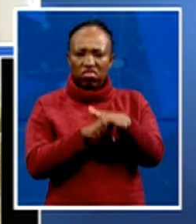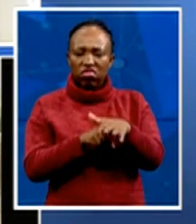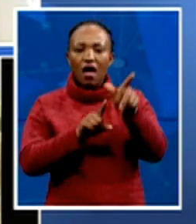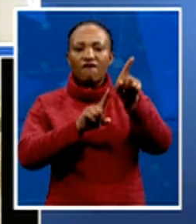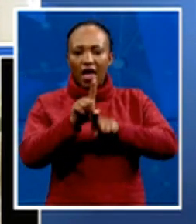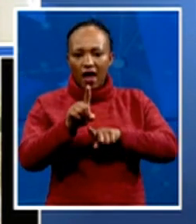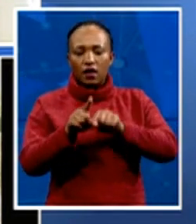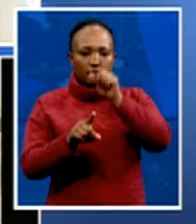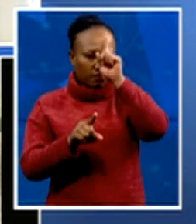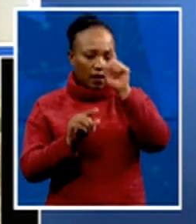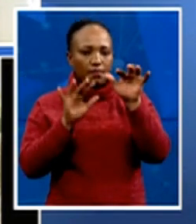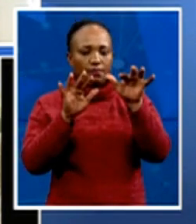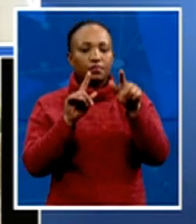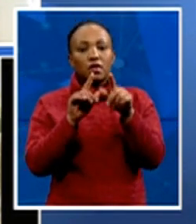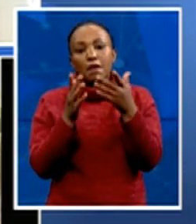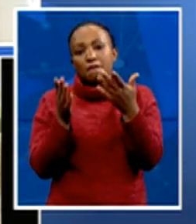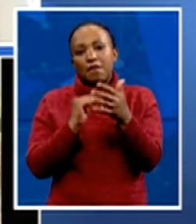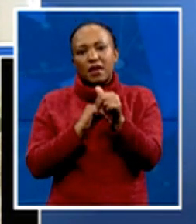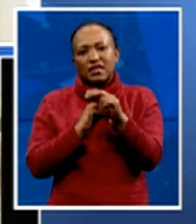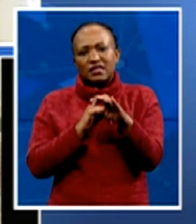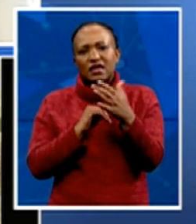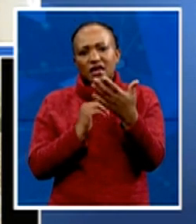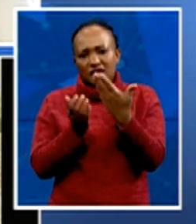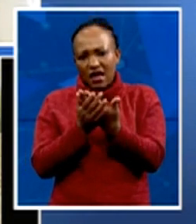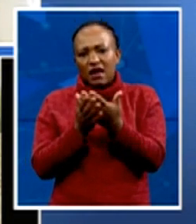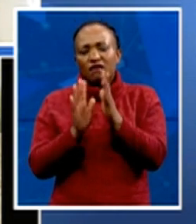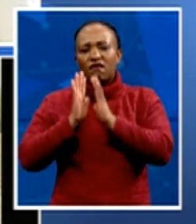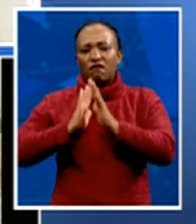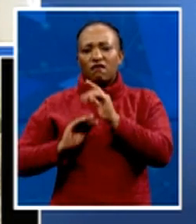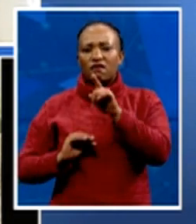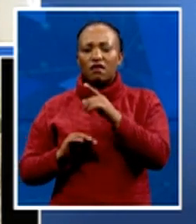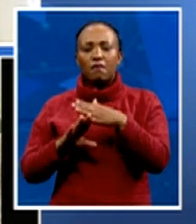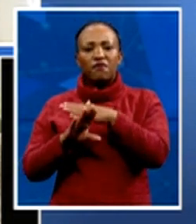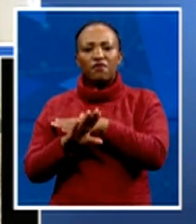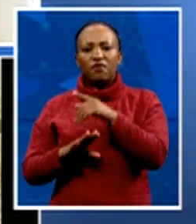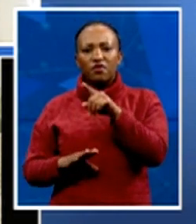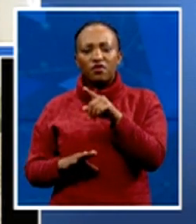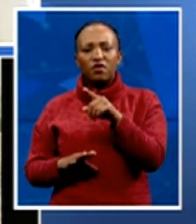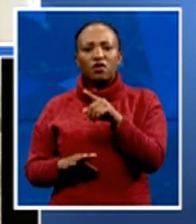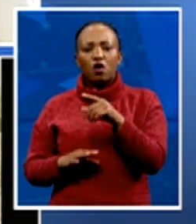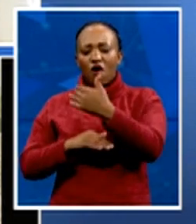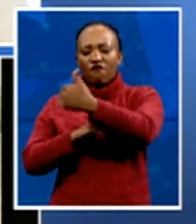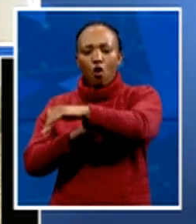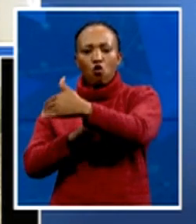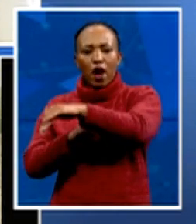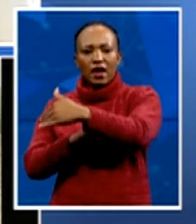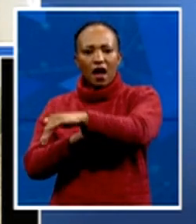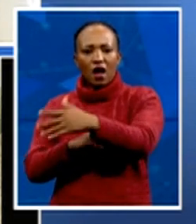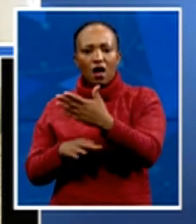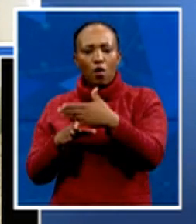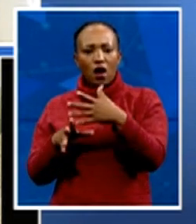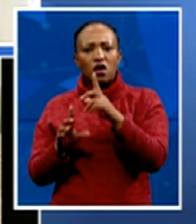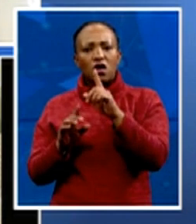focus on, like, like, because if you check, the foreigners, they wake up early in the morning, they go to work. The